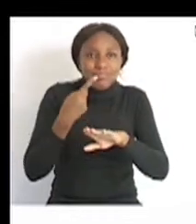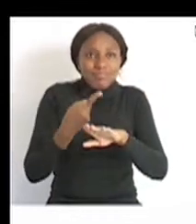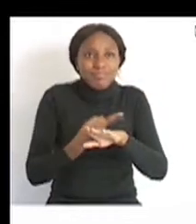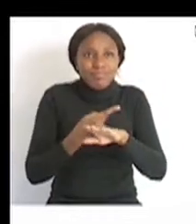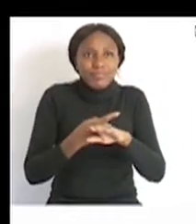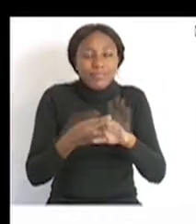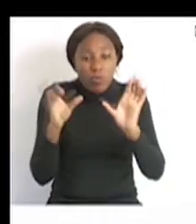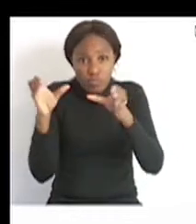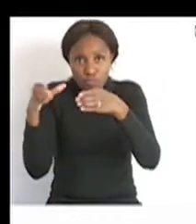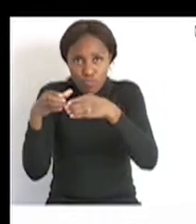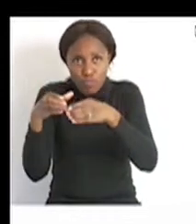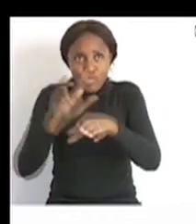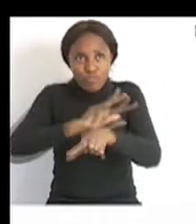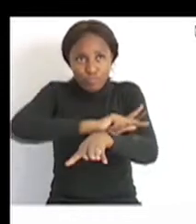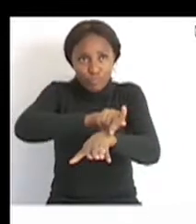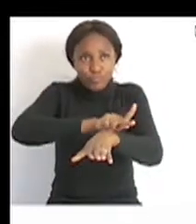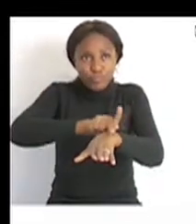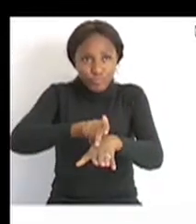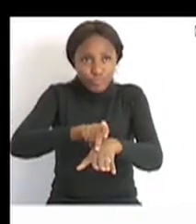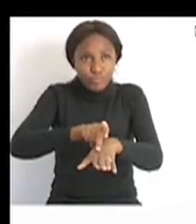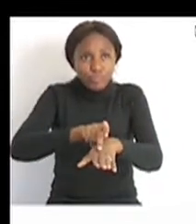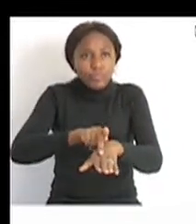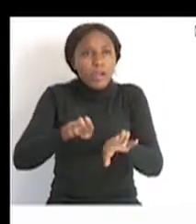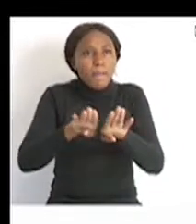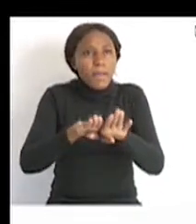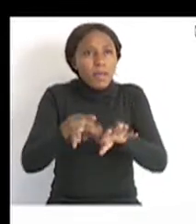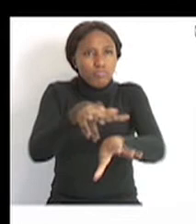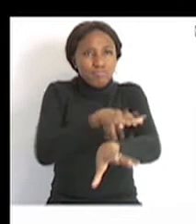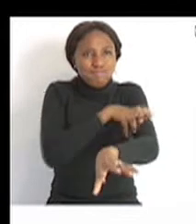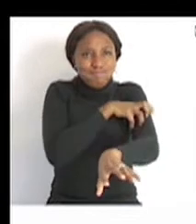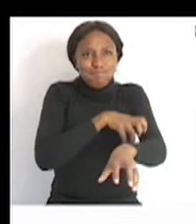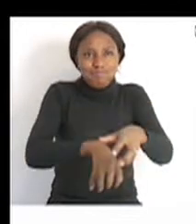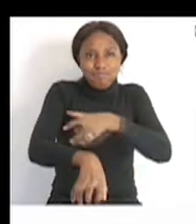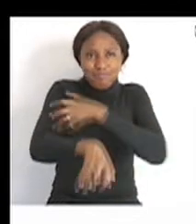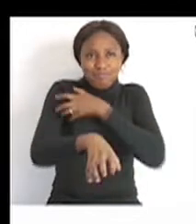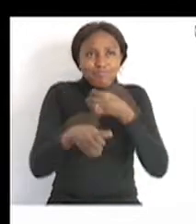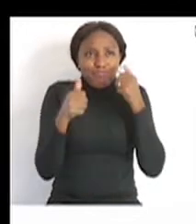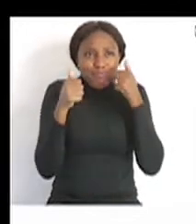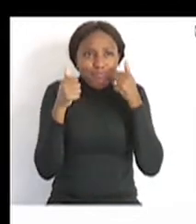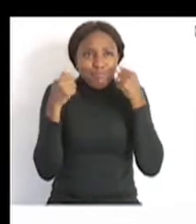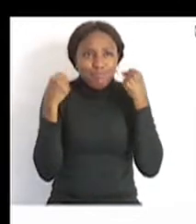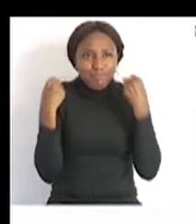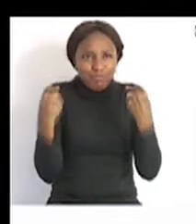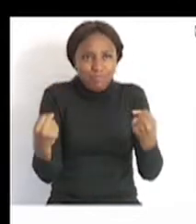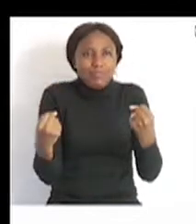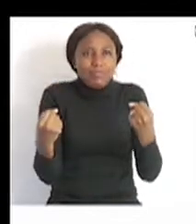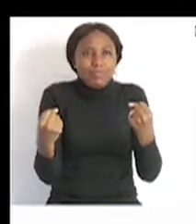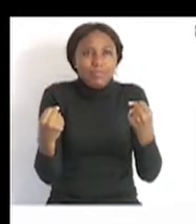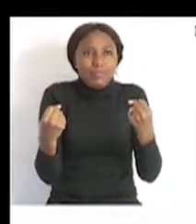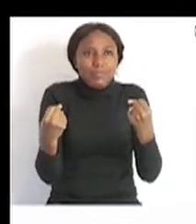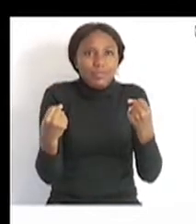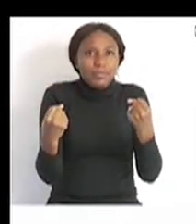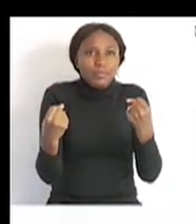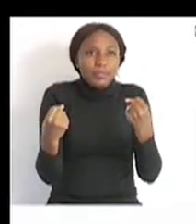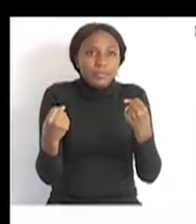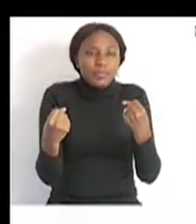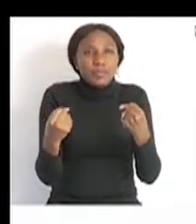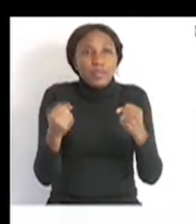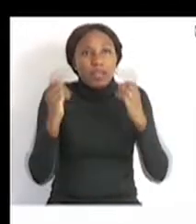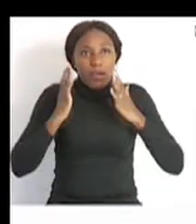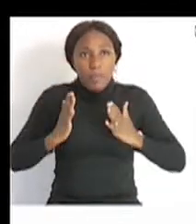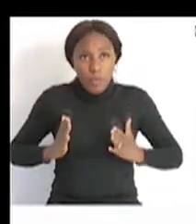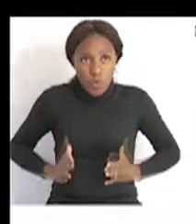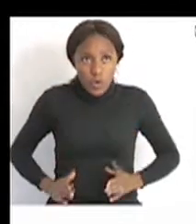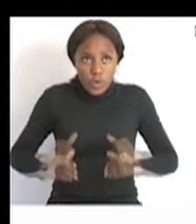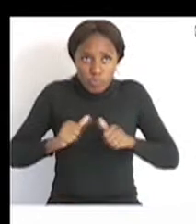proteins. So proteins build up your muscles. They repair and replace muscles so that your body can keep on